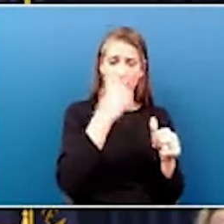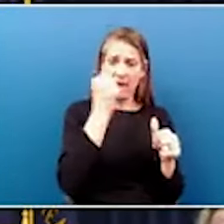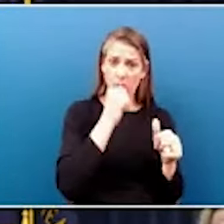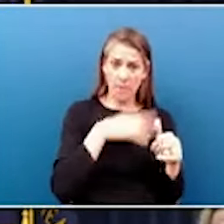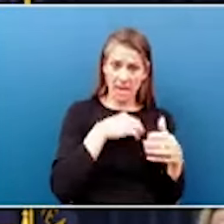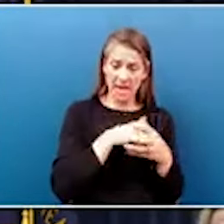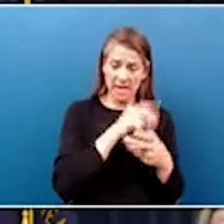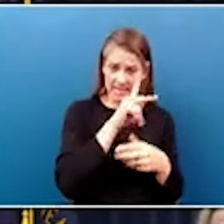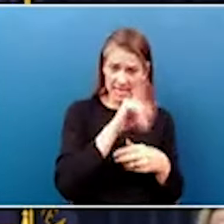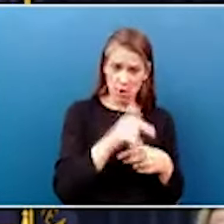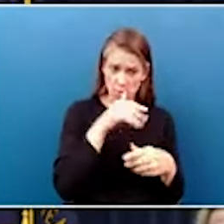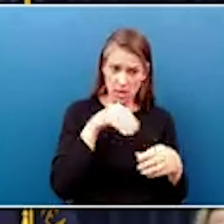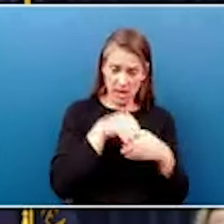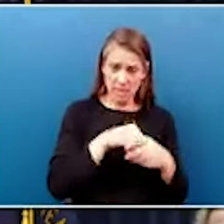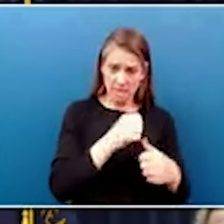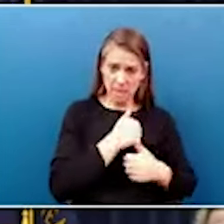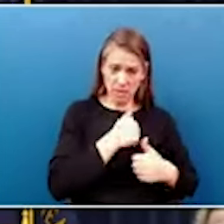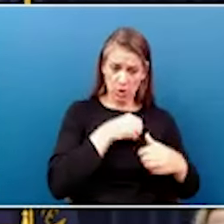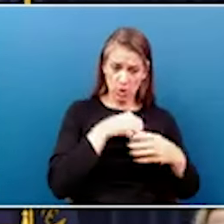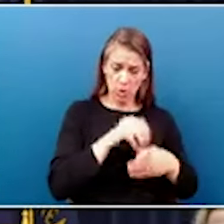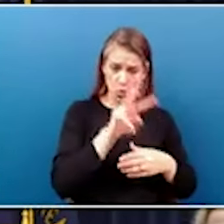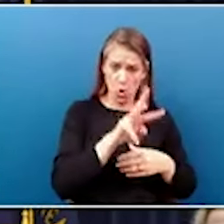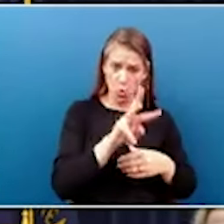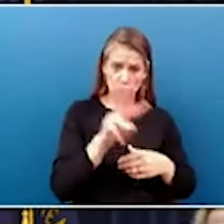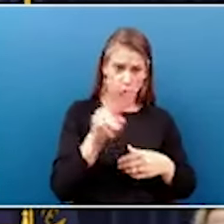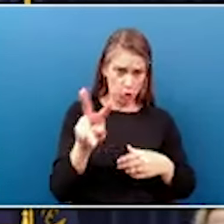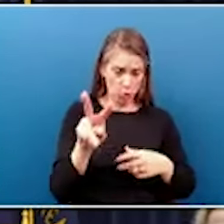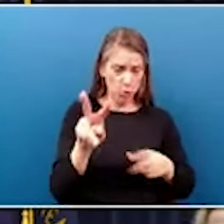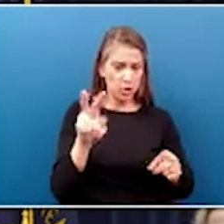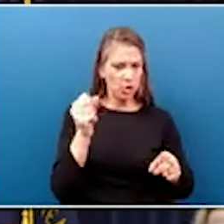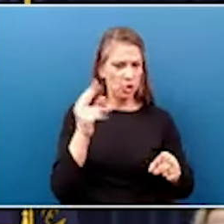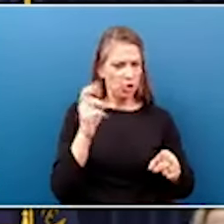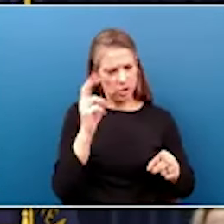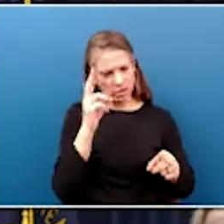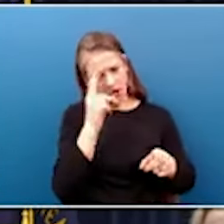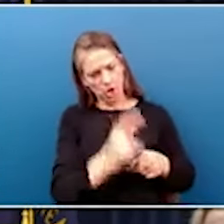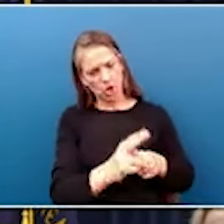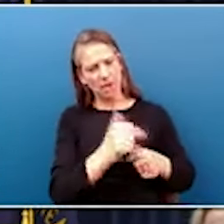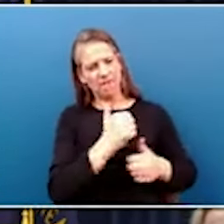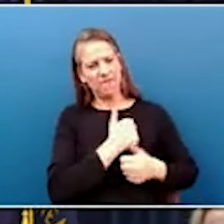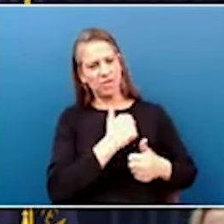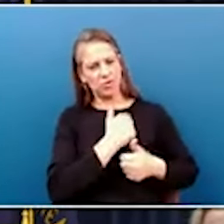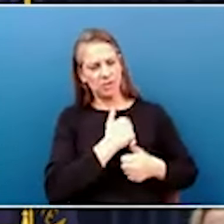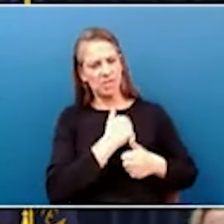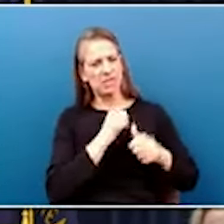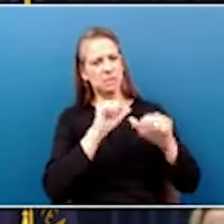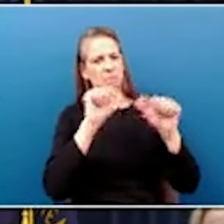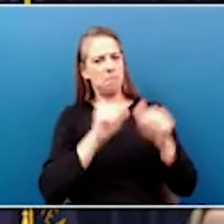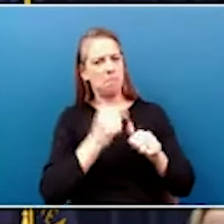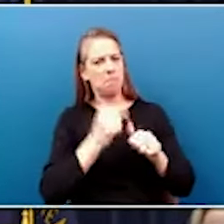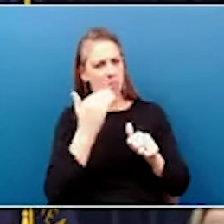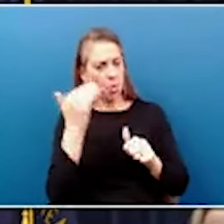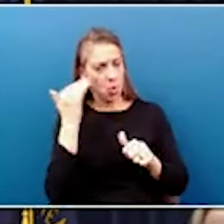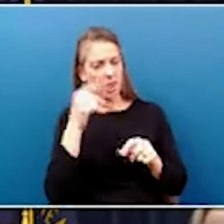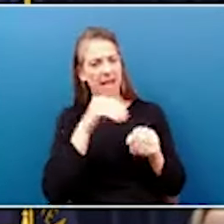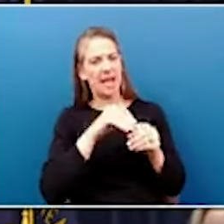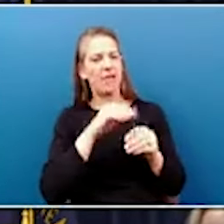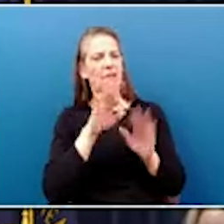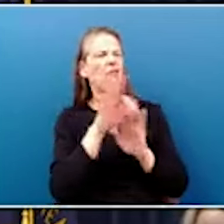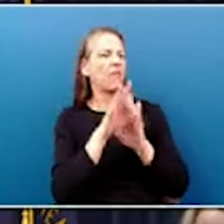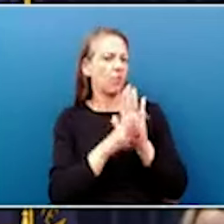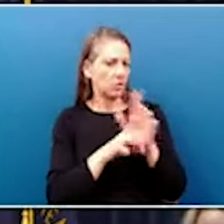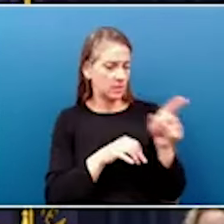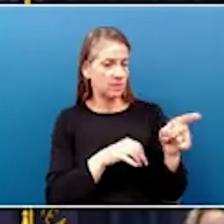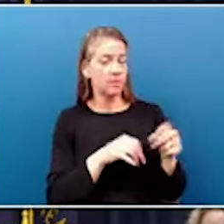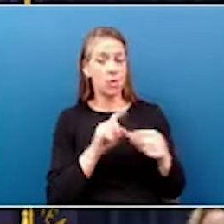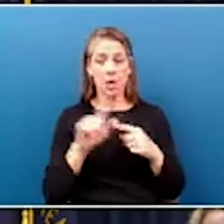military during World War II. She's honored by the Veterans of Foreign Wars mural down the street in Frankfurt. To Leanne